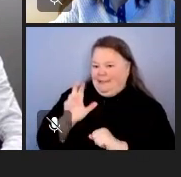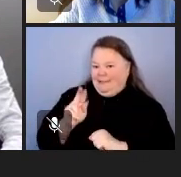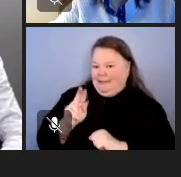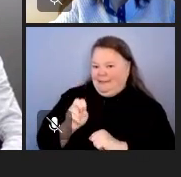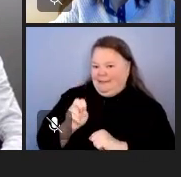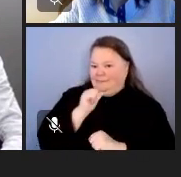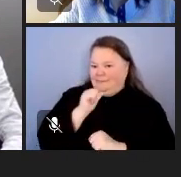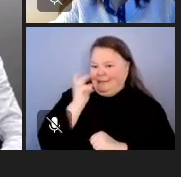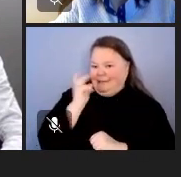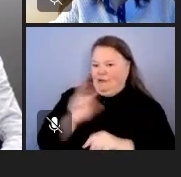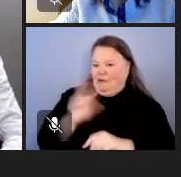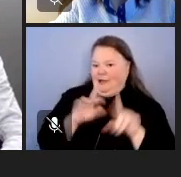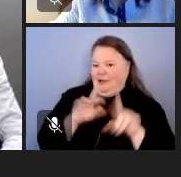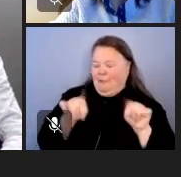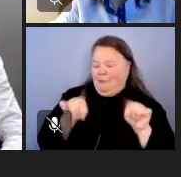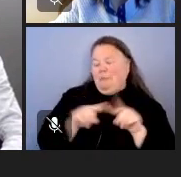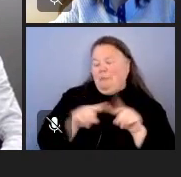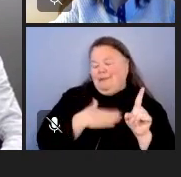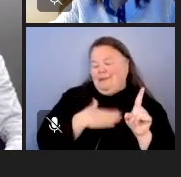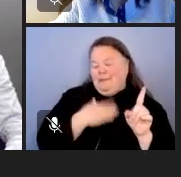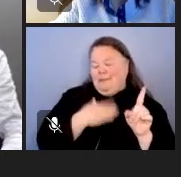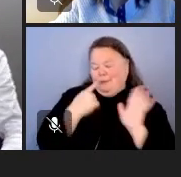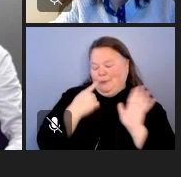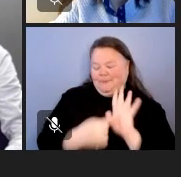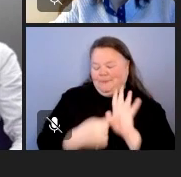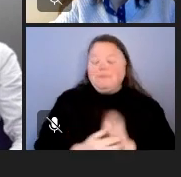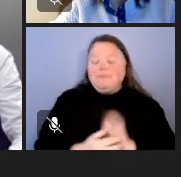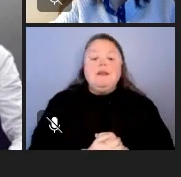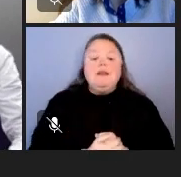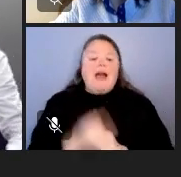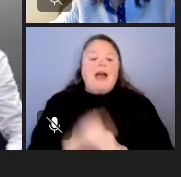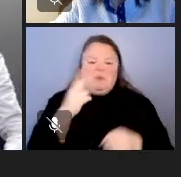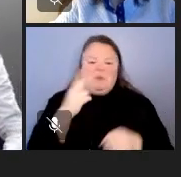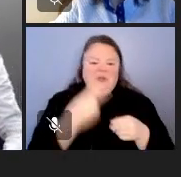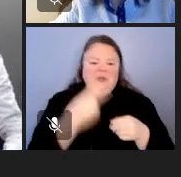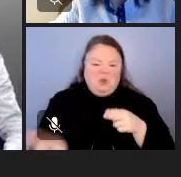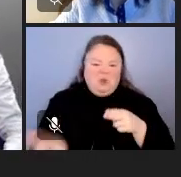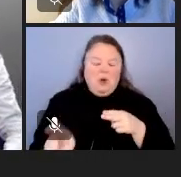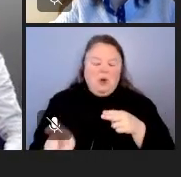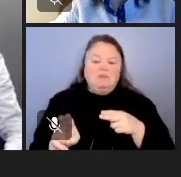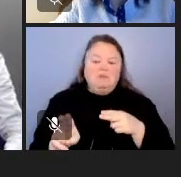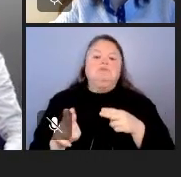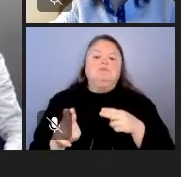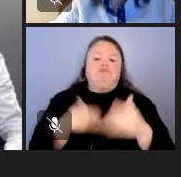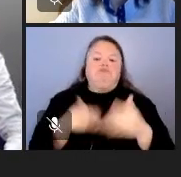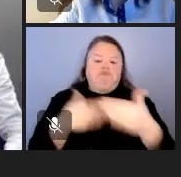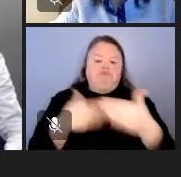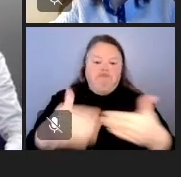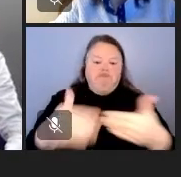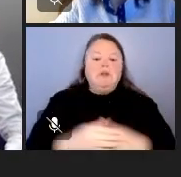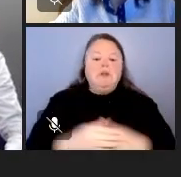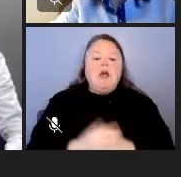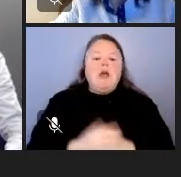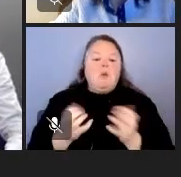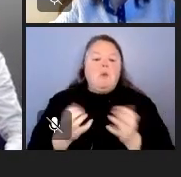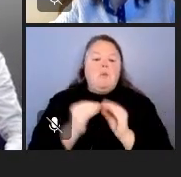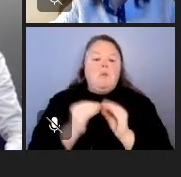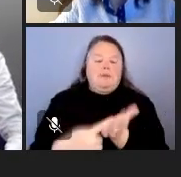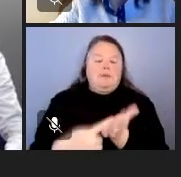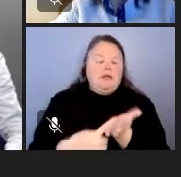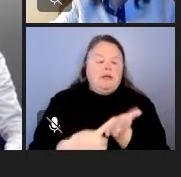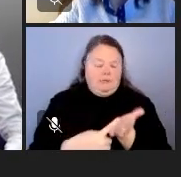present to you all. So, way this started, and I'm going to just be really quick and jump into this so we have time to talk,